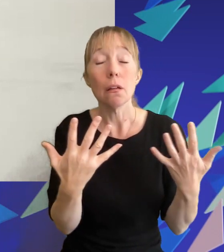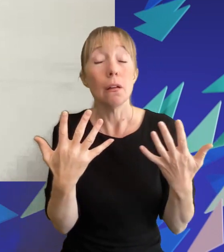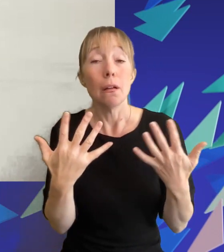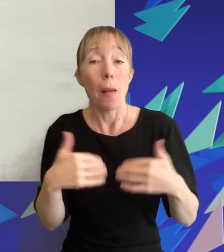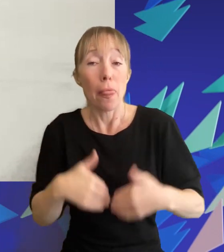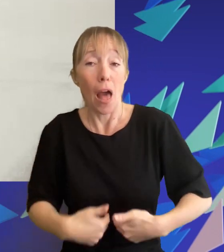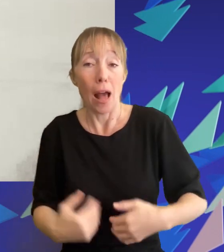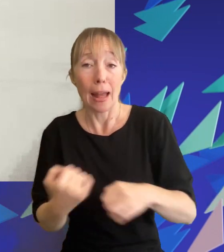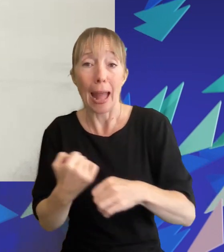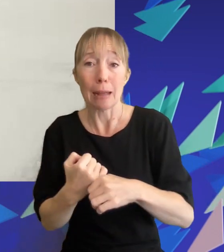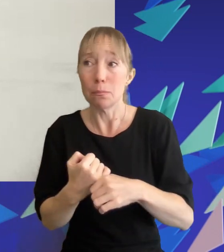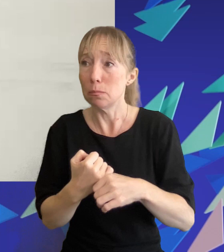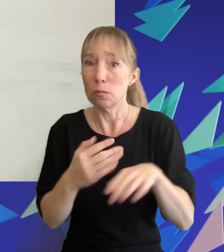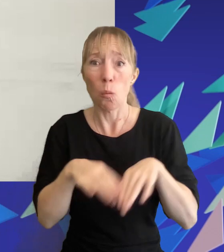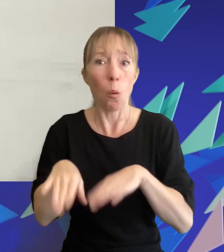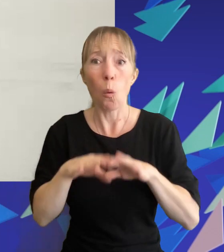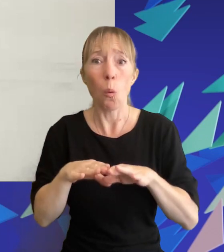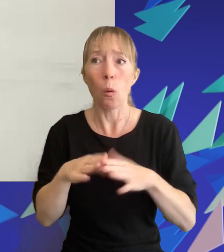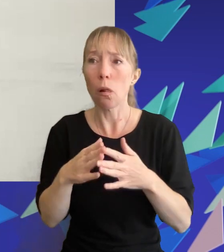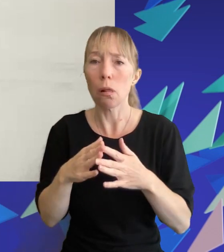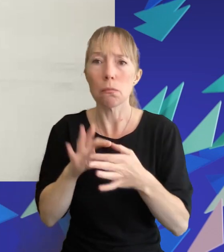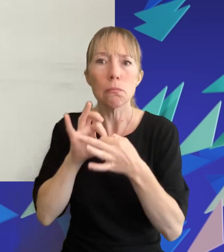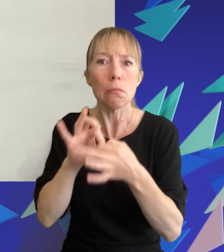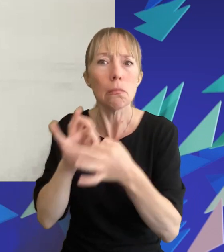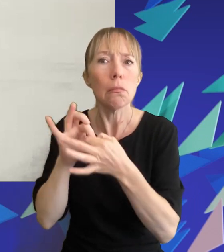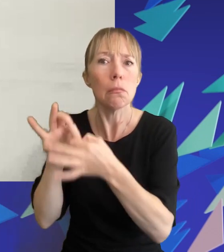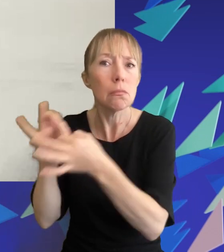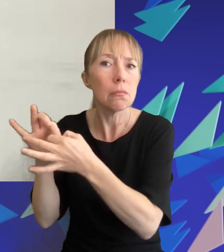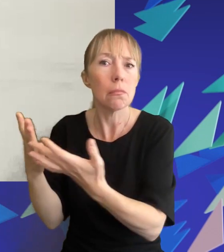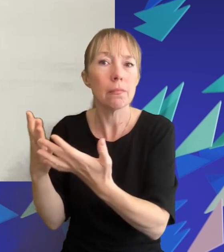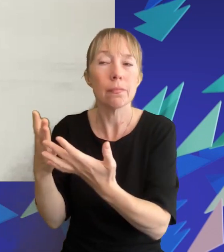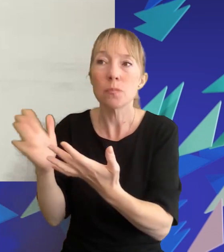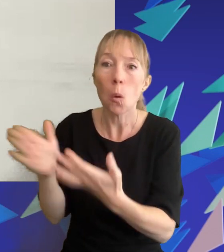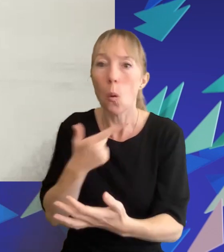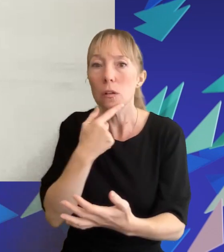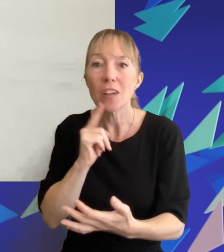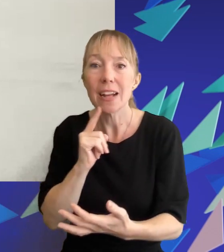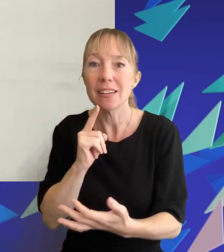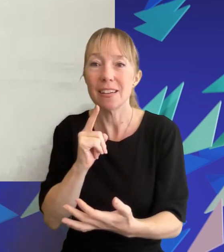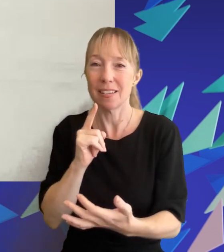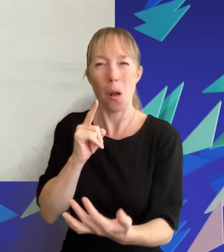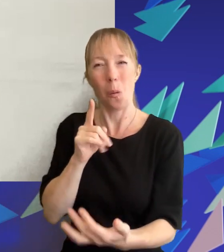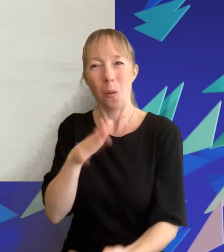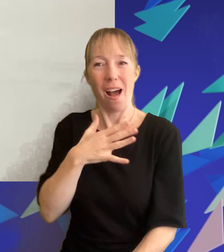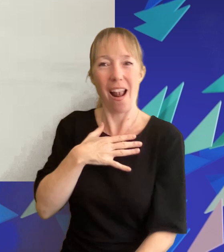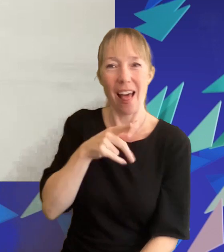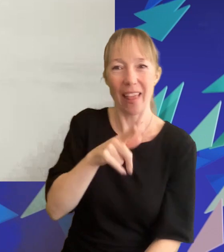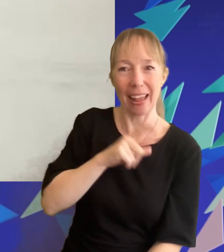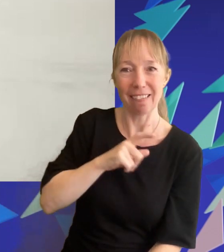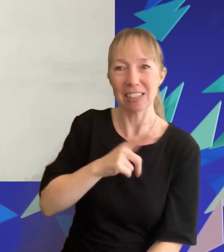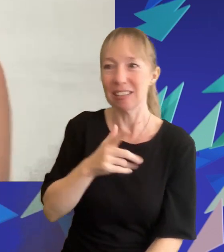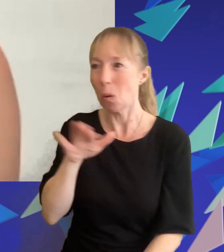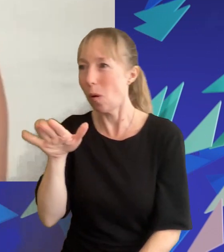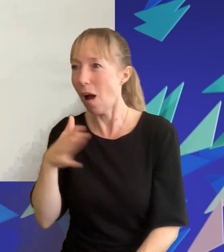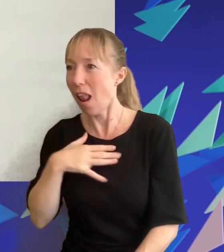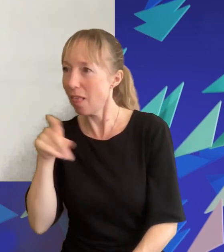can identify with that it can be all genders anyone can be interested in that and find characters that they like in it because there are a lot of